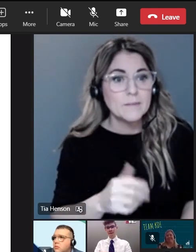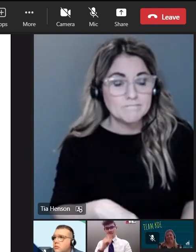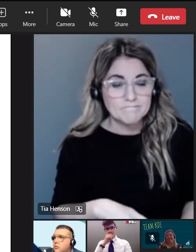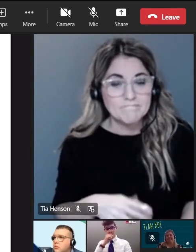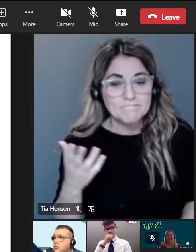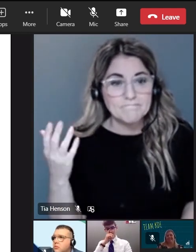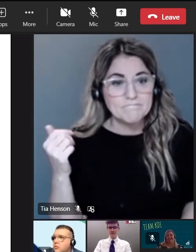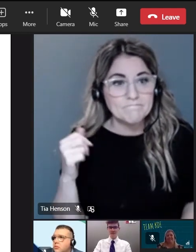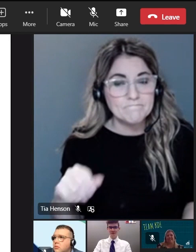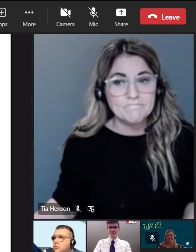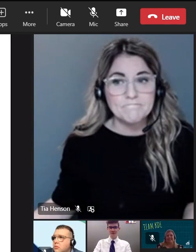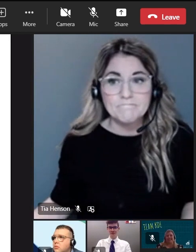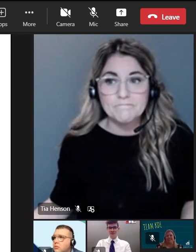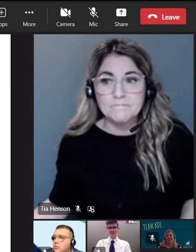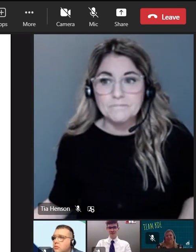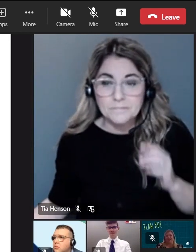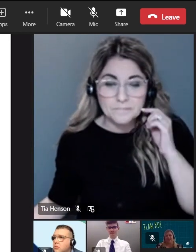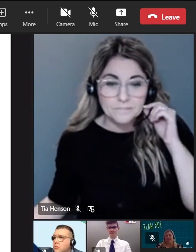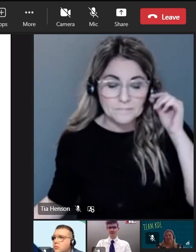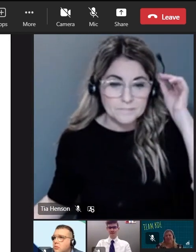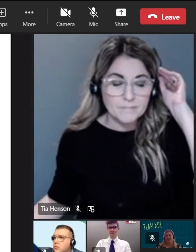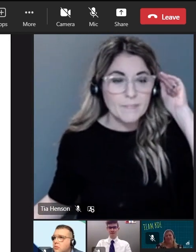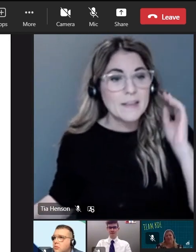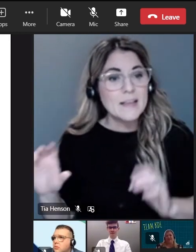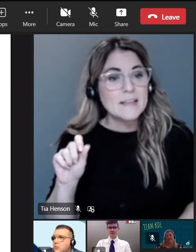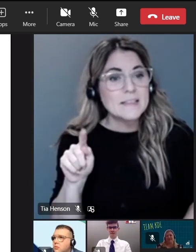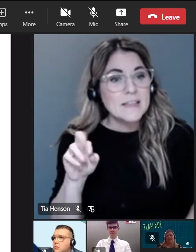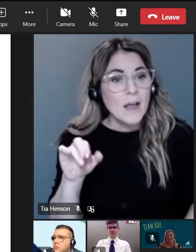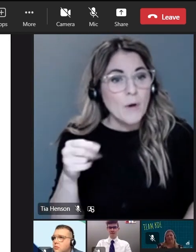Here. Here. Right. And Sarah Umbar.